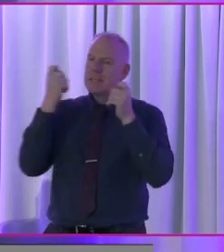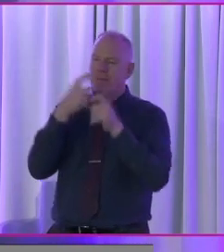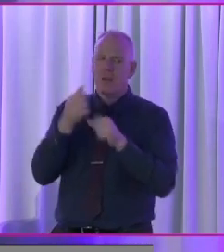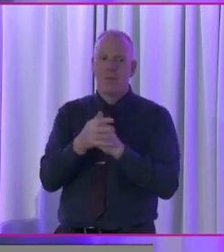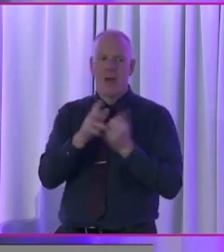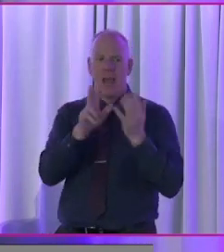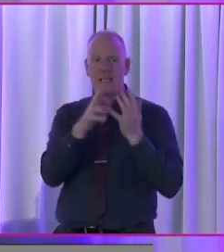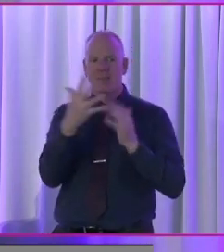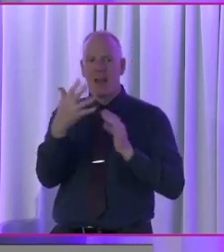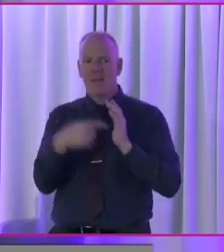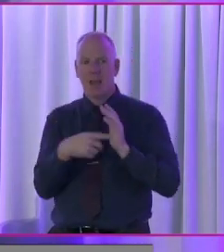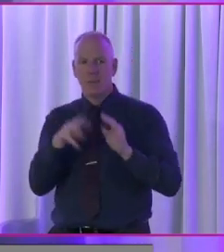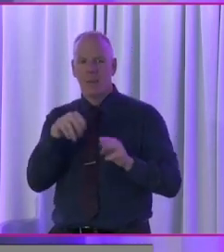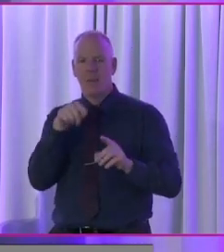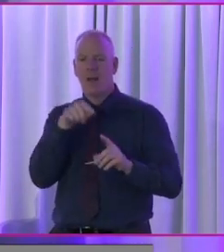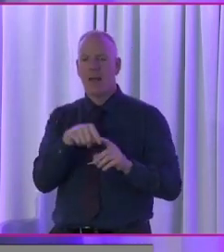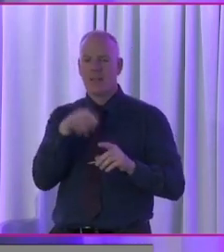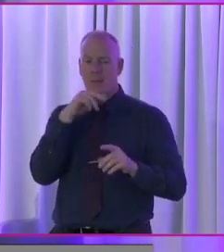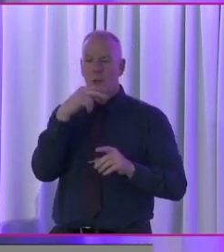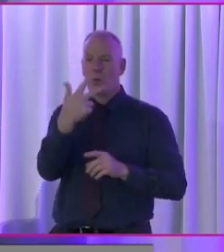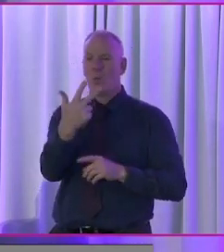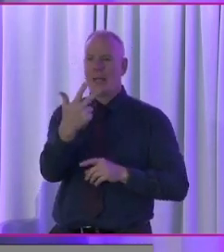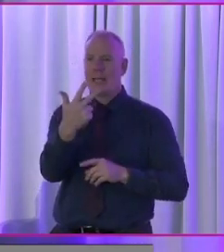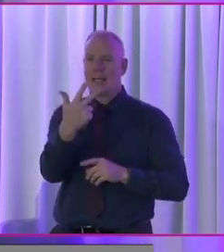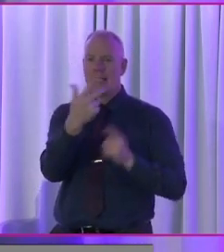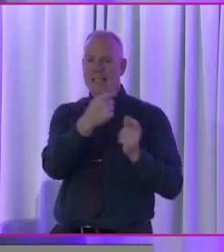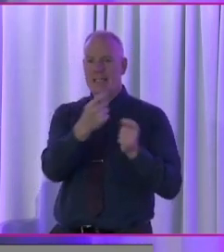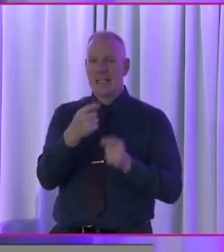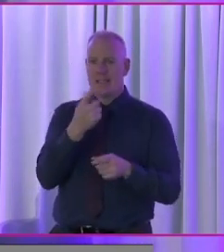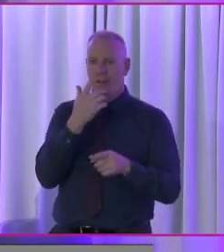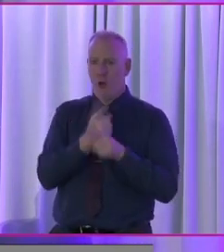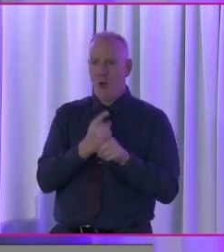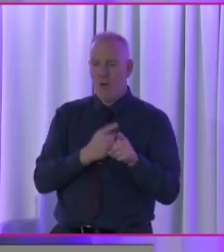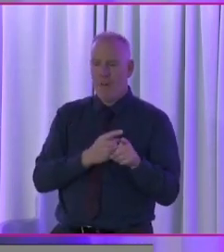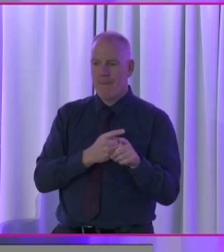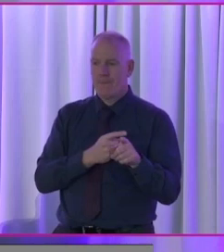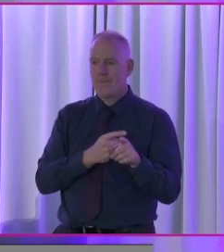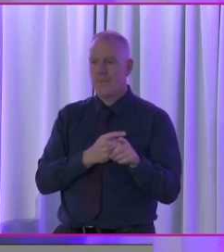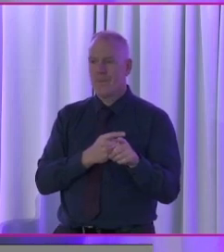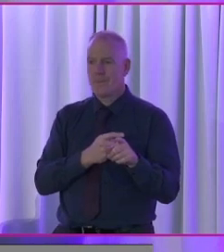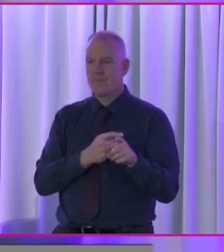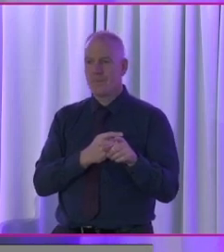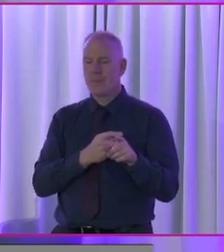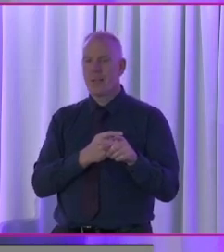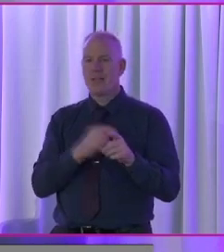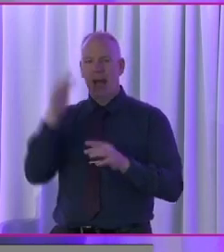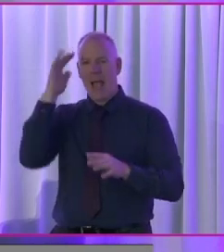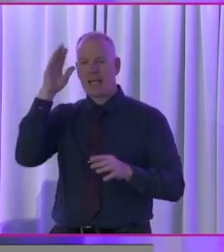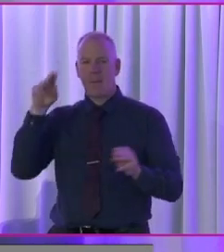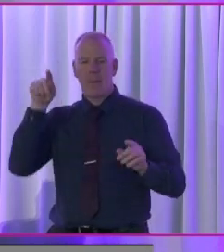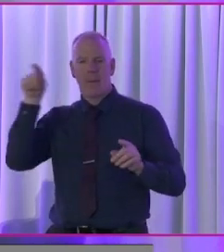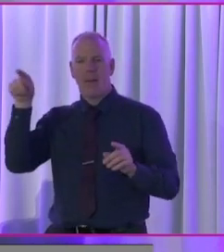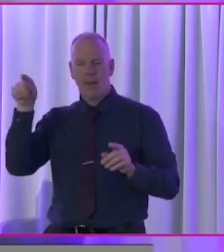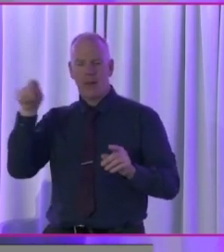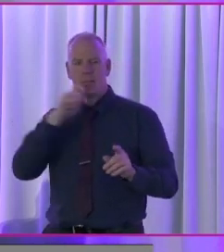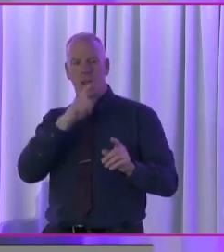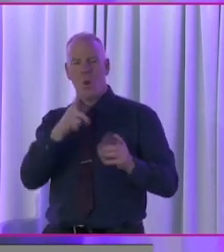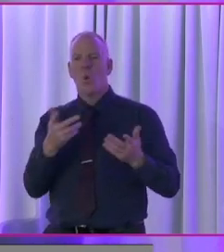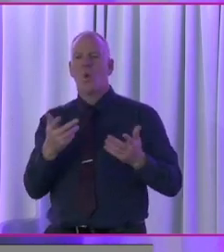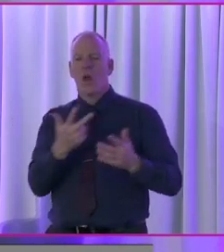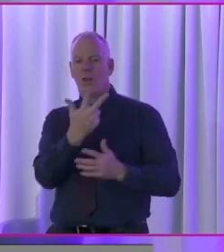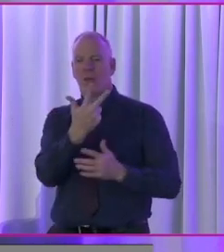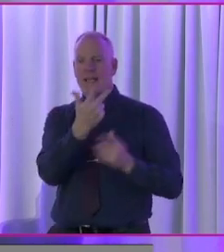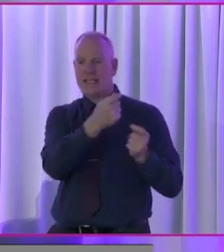85,000 people, that's a three seat constituency. And the, um, the, the academics will always tell you that